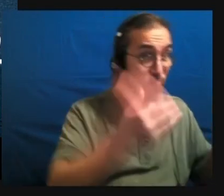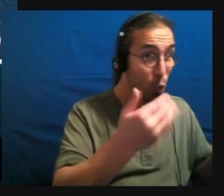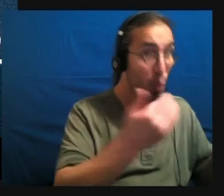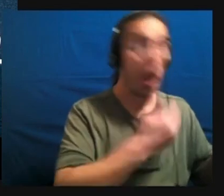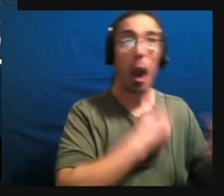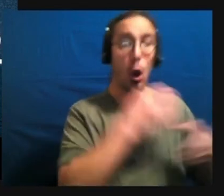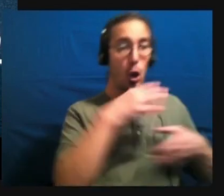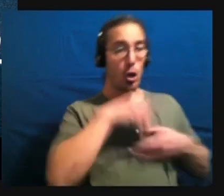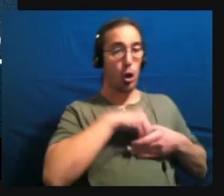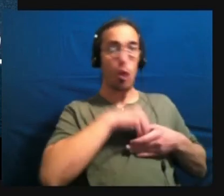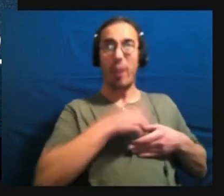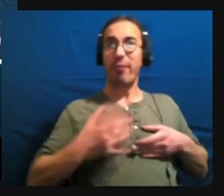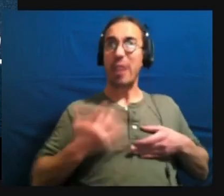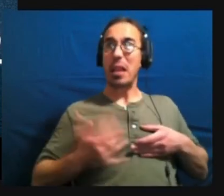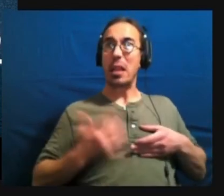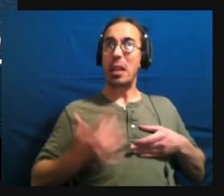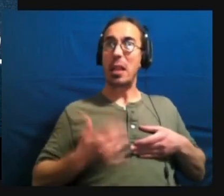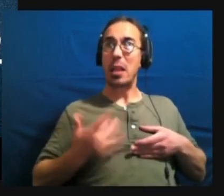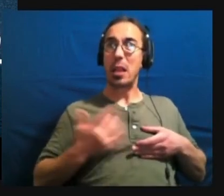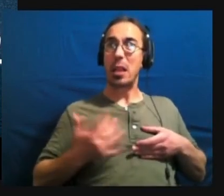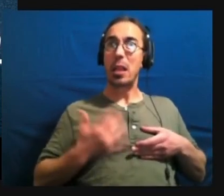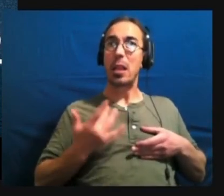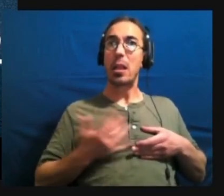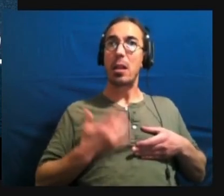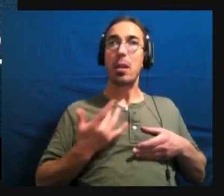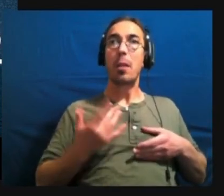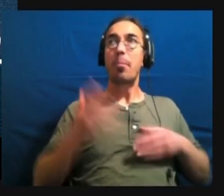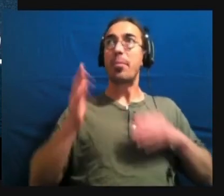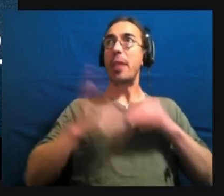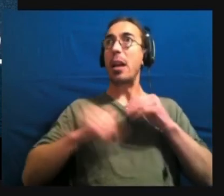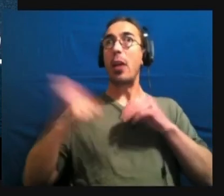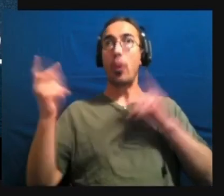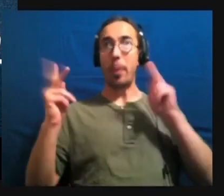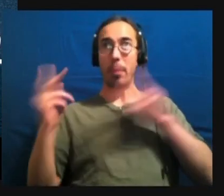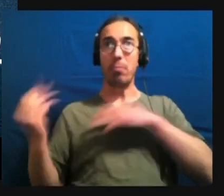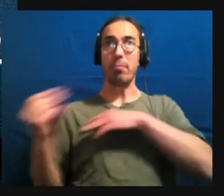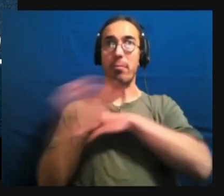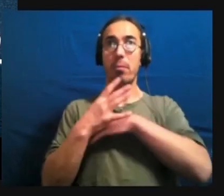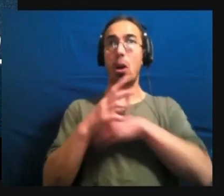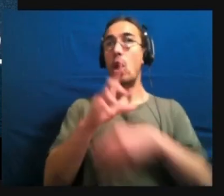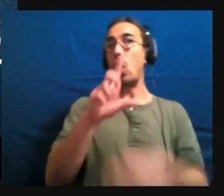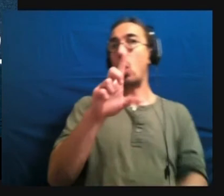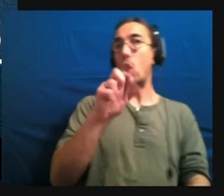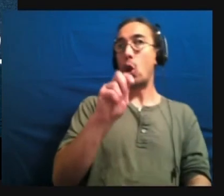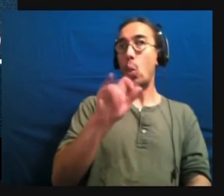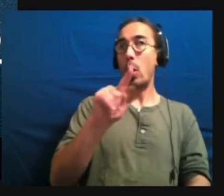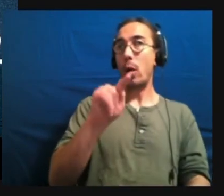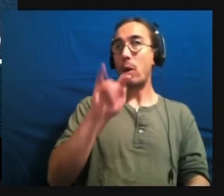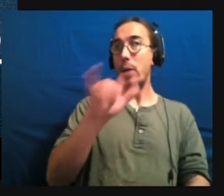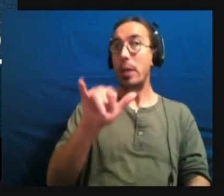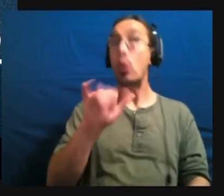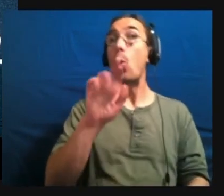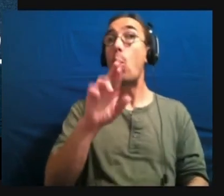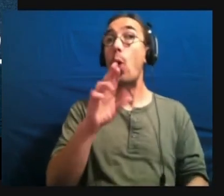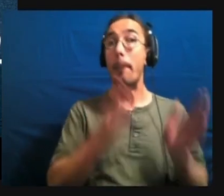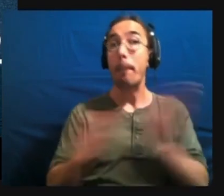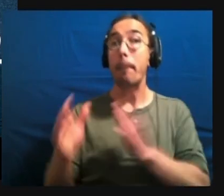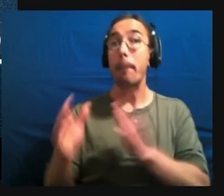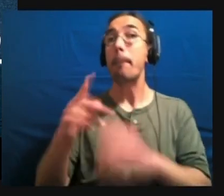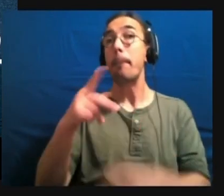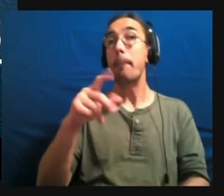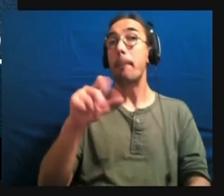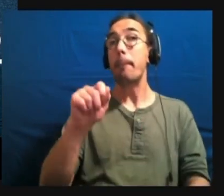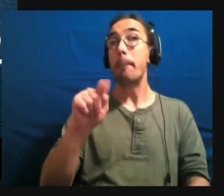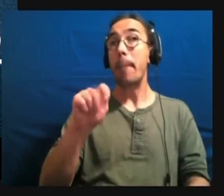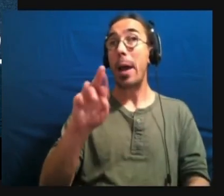are less swayed by social forces. Uh, loyalty is another one pattern recognition. Um, musicality is